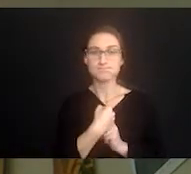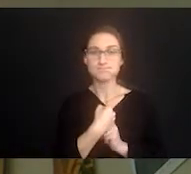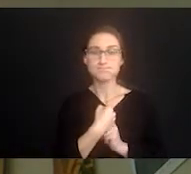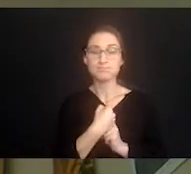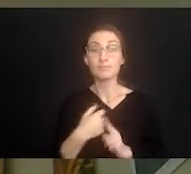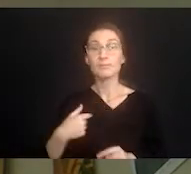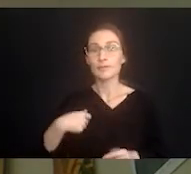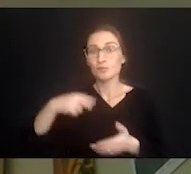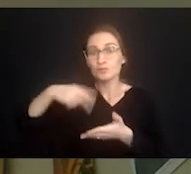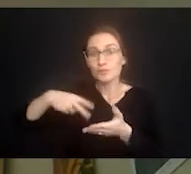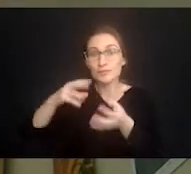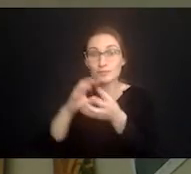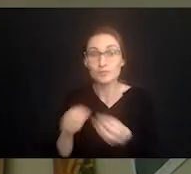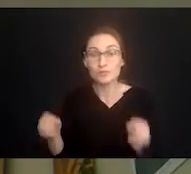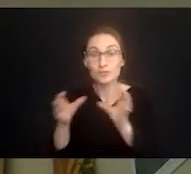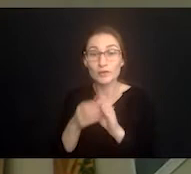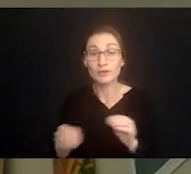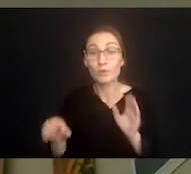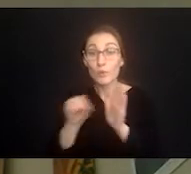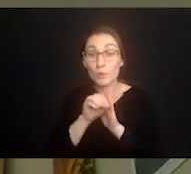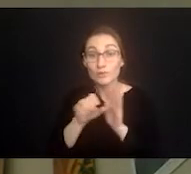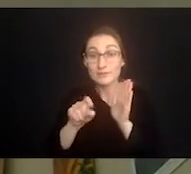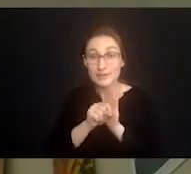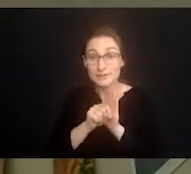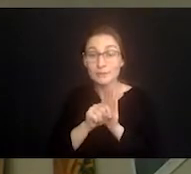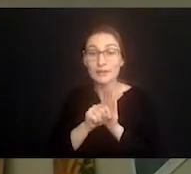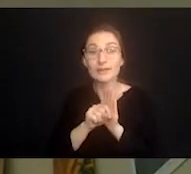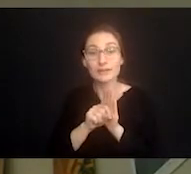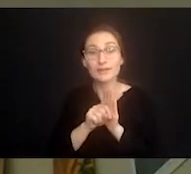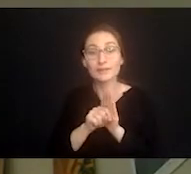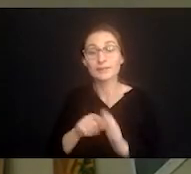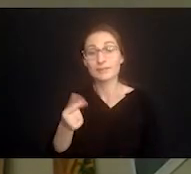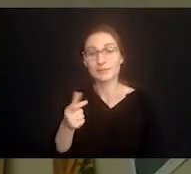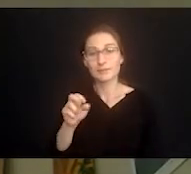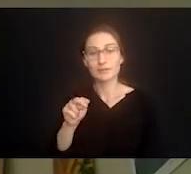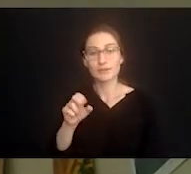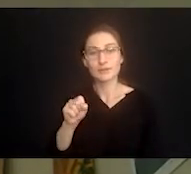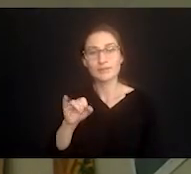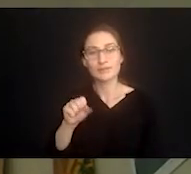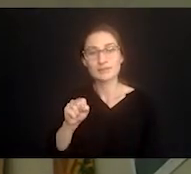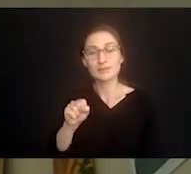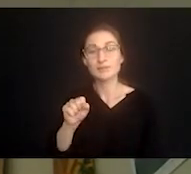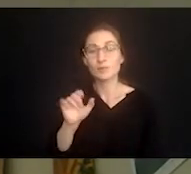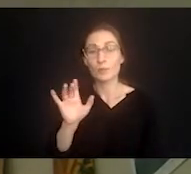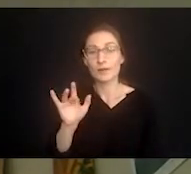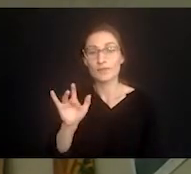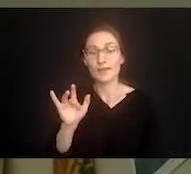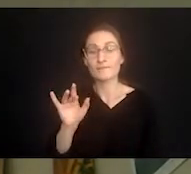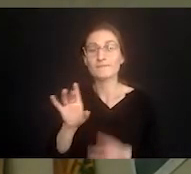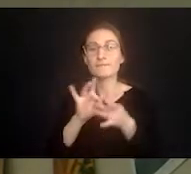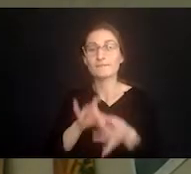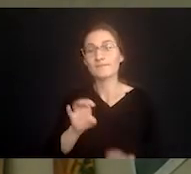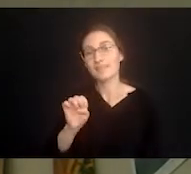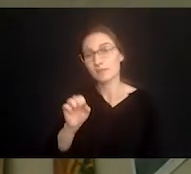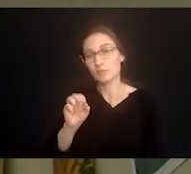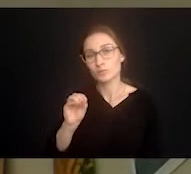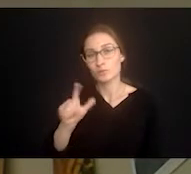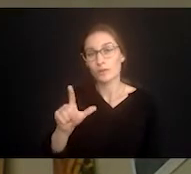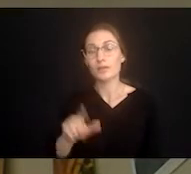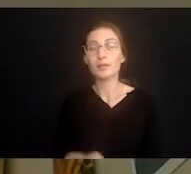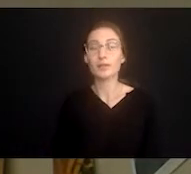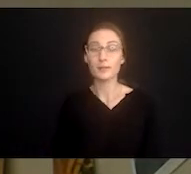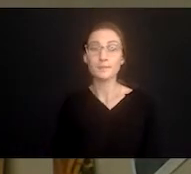hit me when I was reading a story in the Old Testament in the Bible in Genesis 25. It's about Esau.